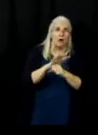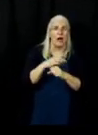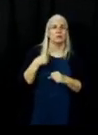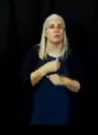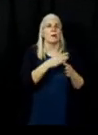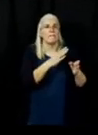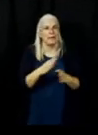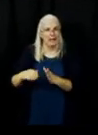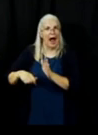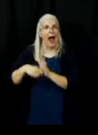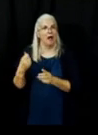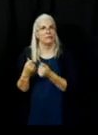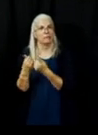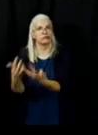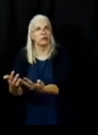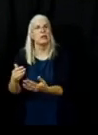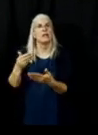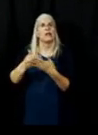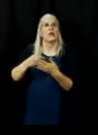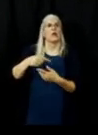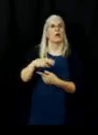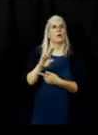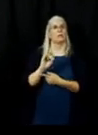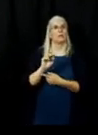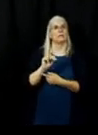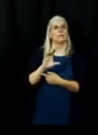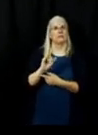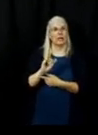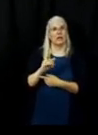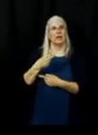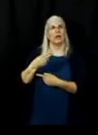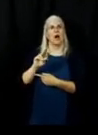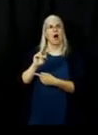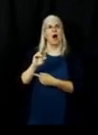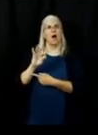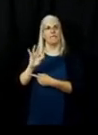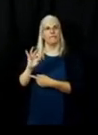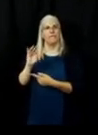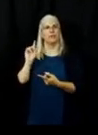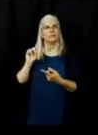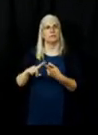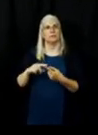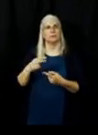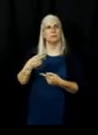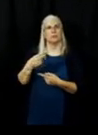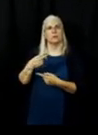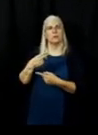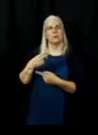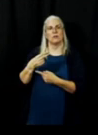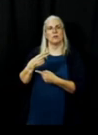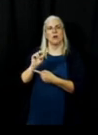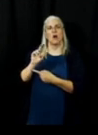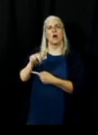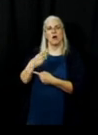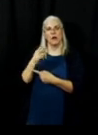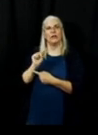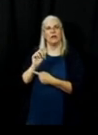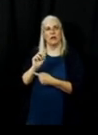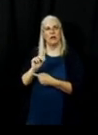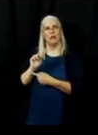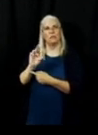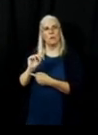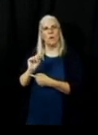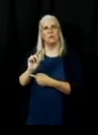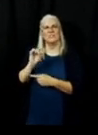Quincy here so from Mount Huff down the Mount Huff Road we've got about a mile and a half mile and three quarters of dozer line that we will be burning